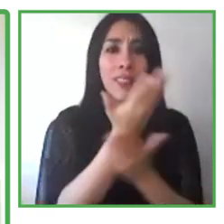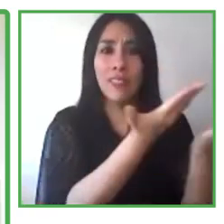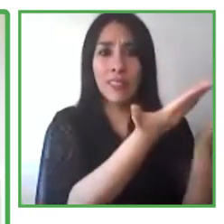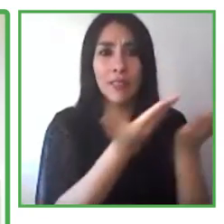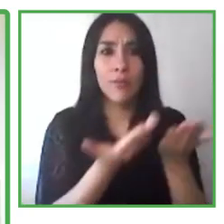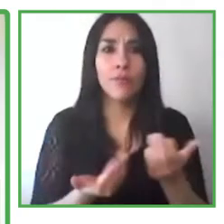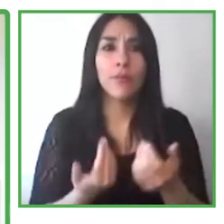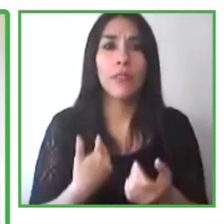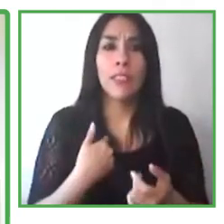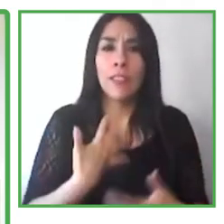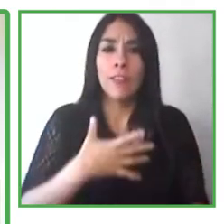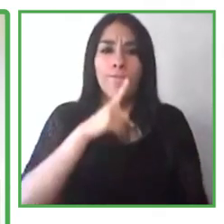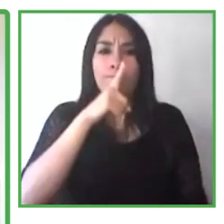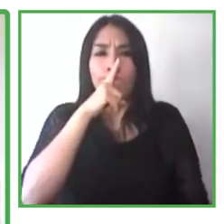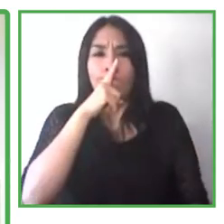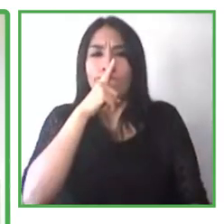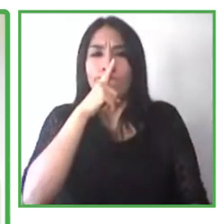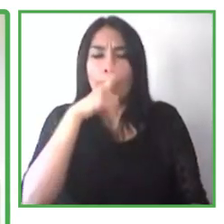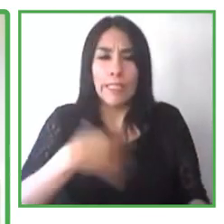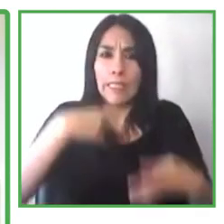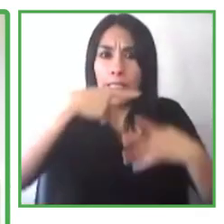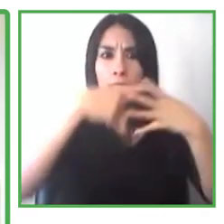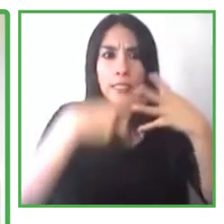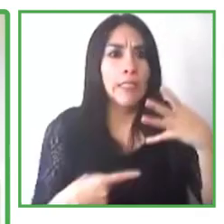much. And I'll turn it back over to Pat.